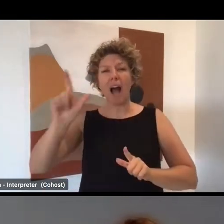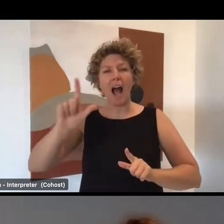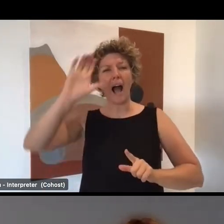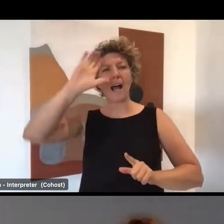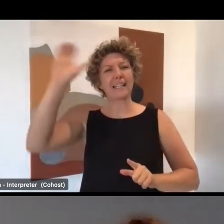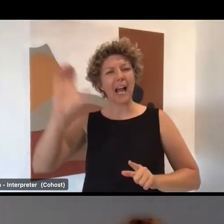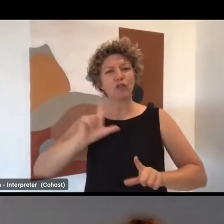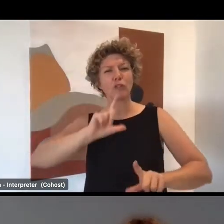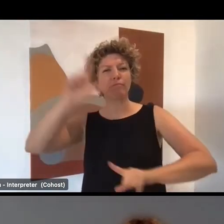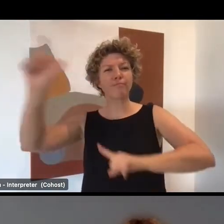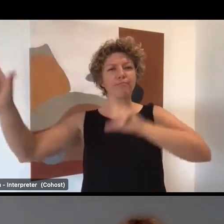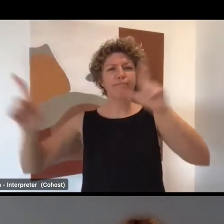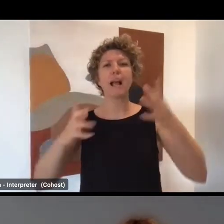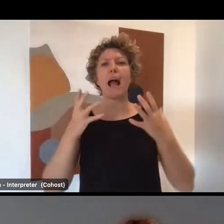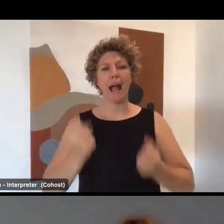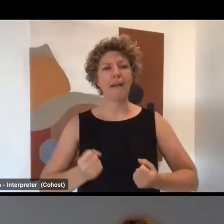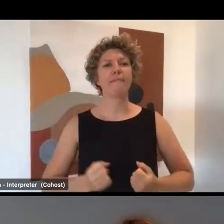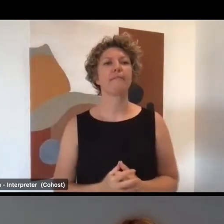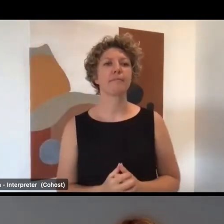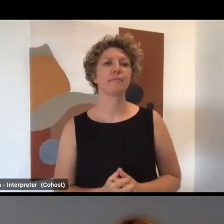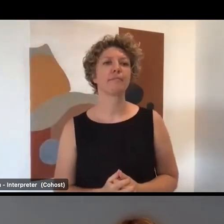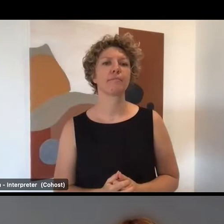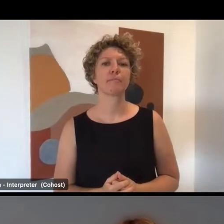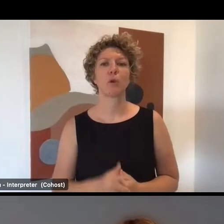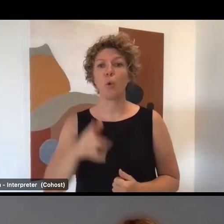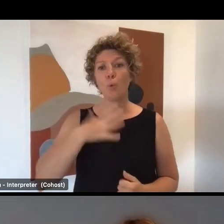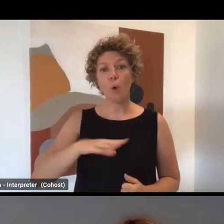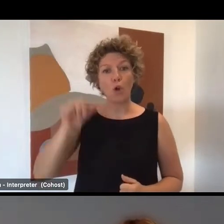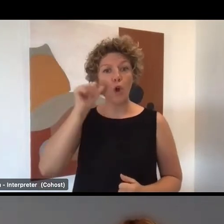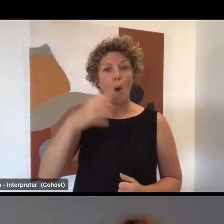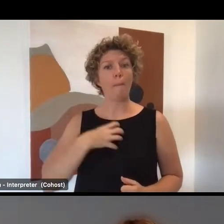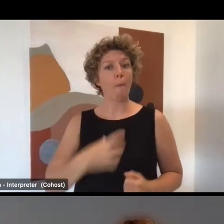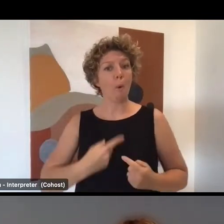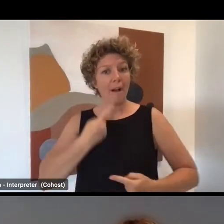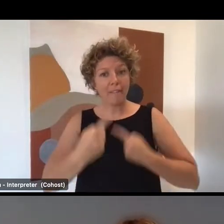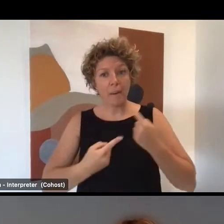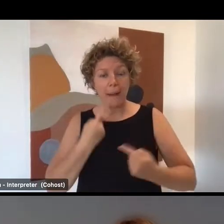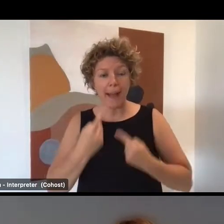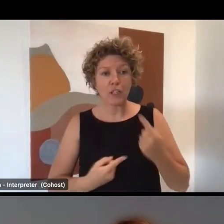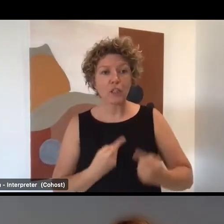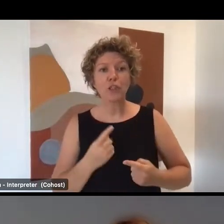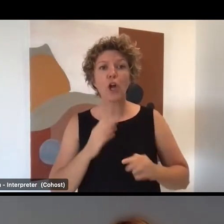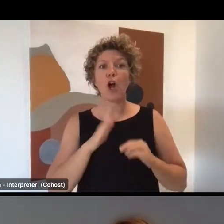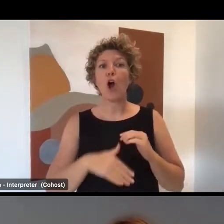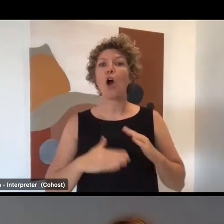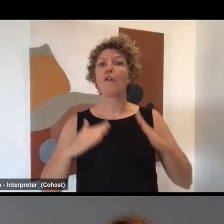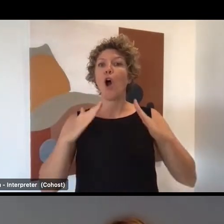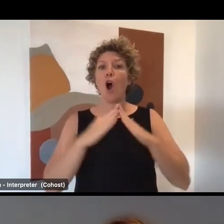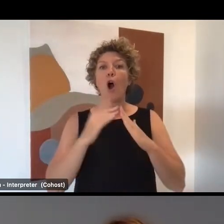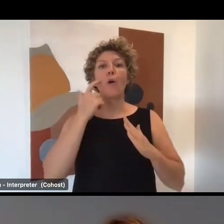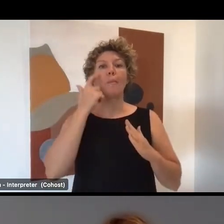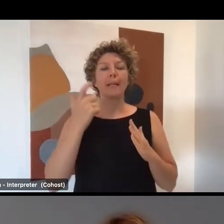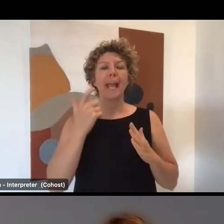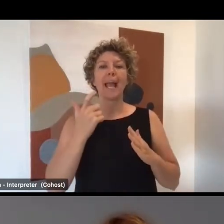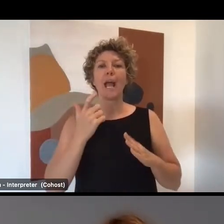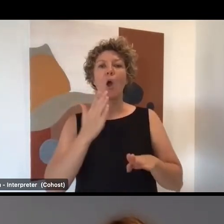as well. If you'd like to know more about the home care workforce support program, please visit our